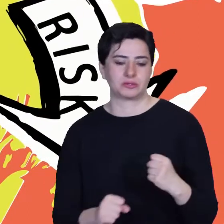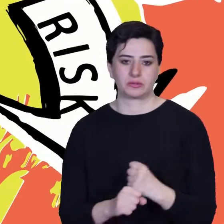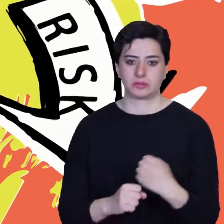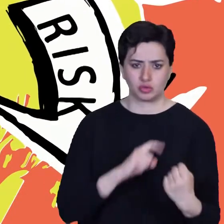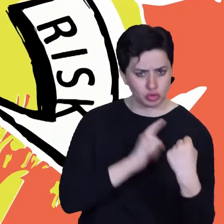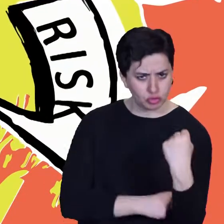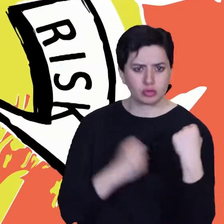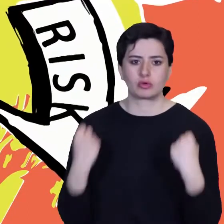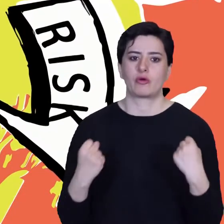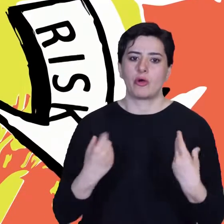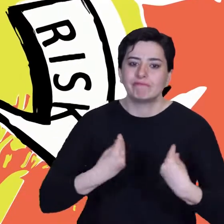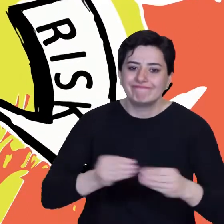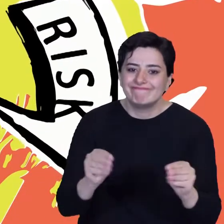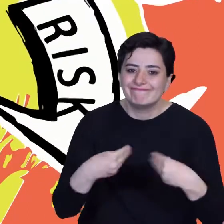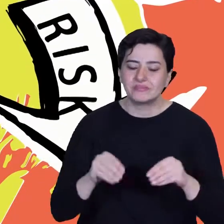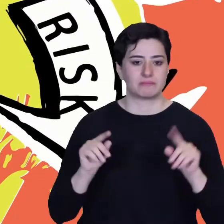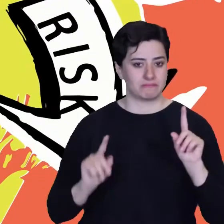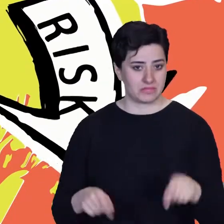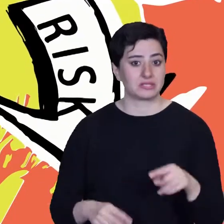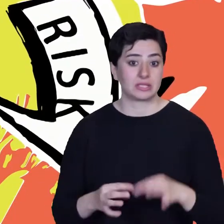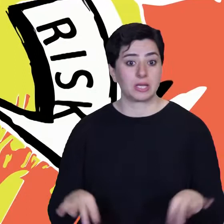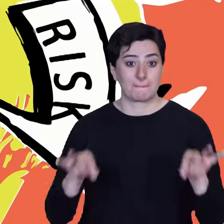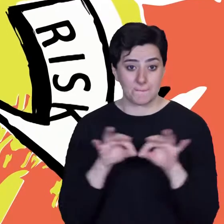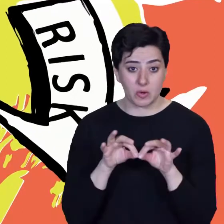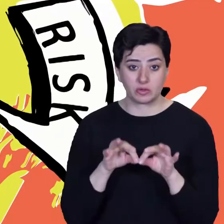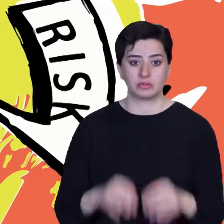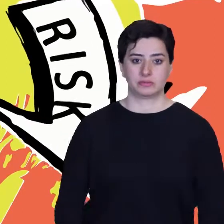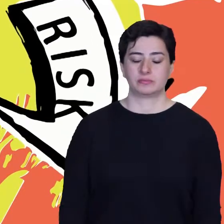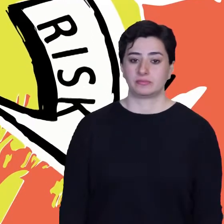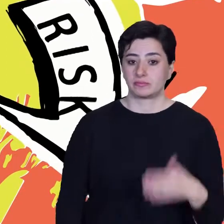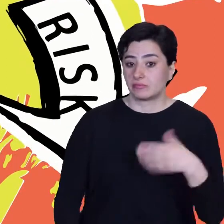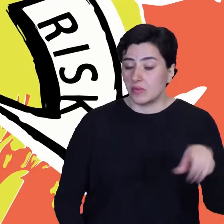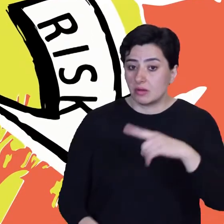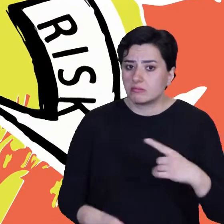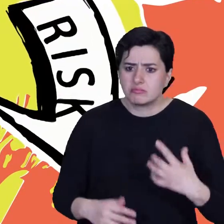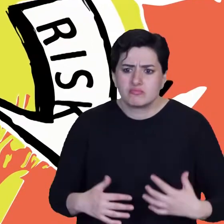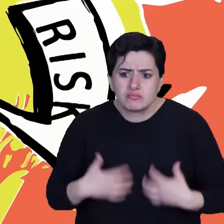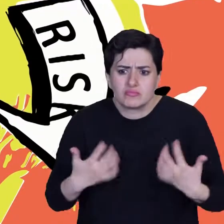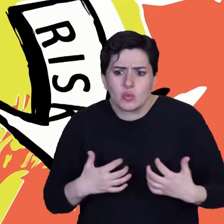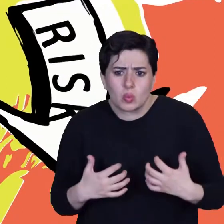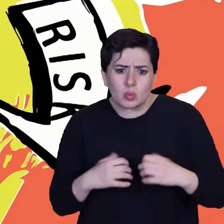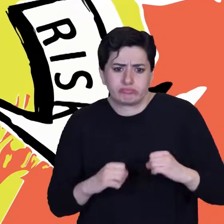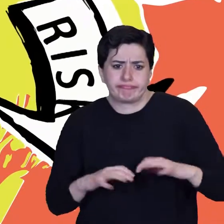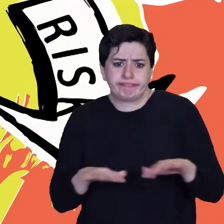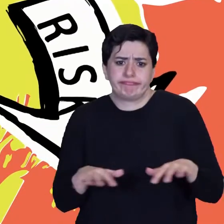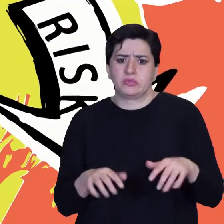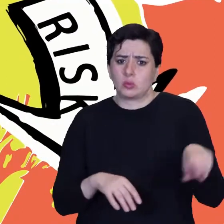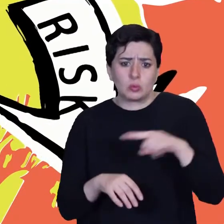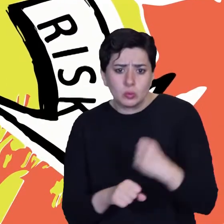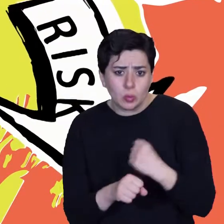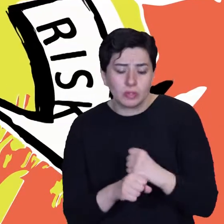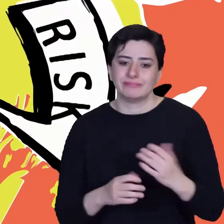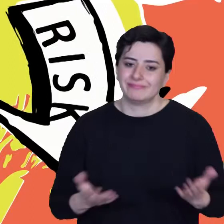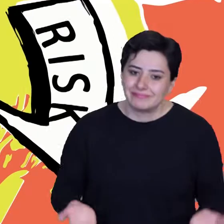stronger and more flexible, so they are good at bouncing back when something scary happens. Like a